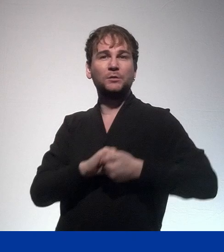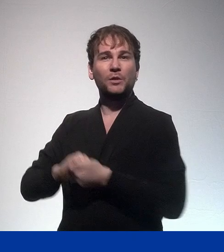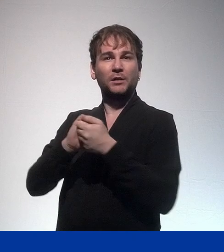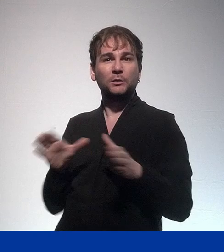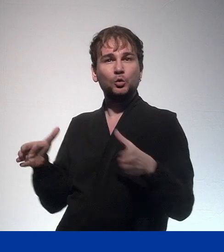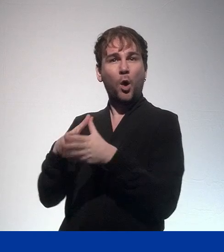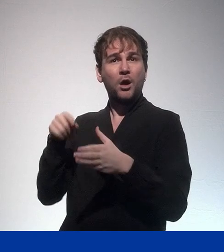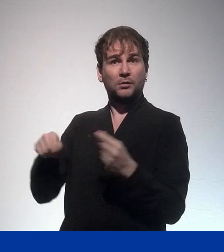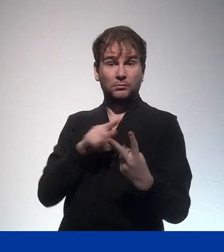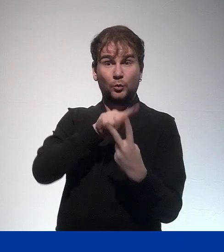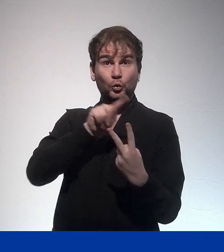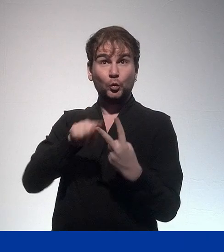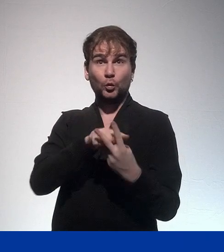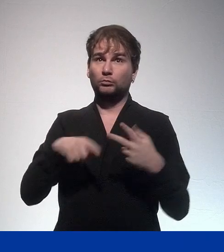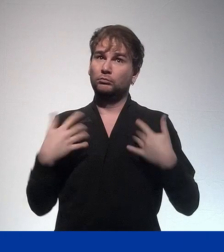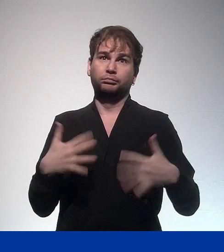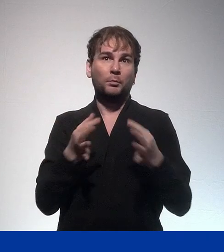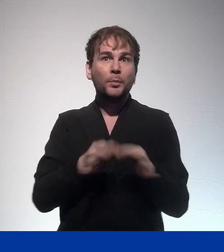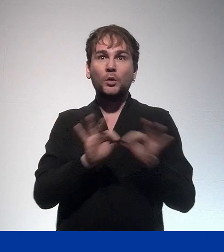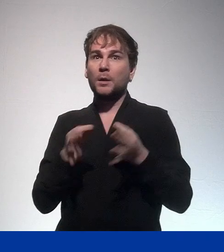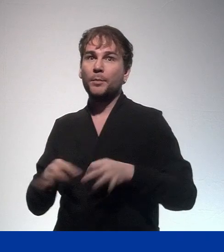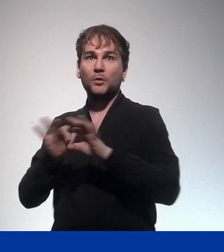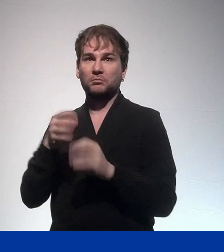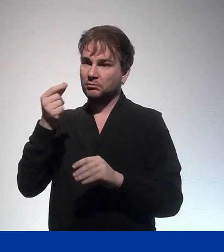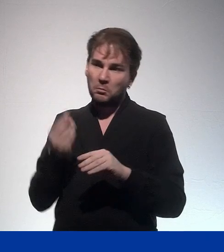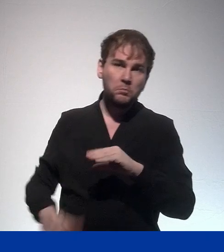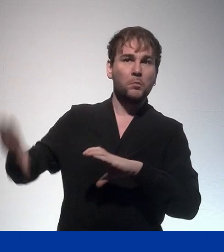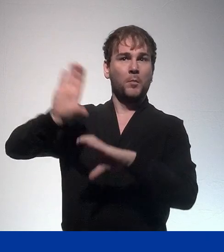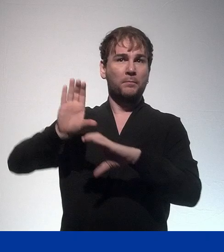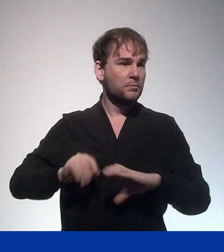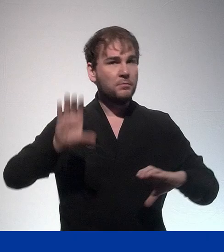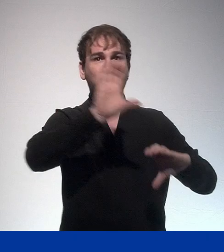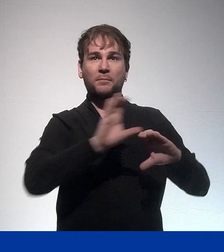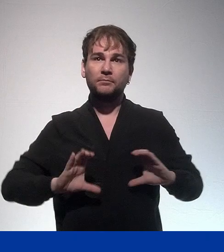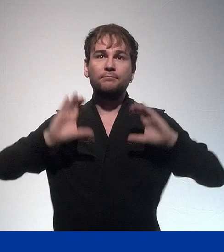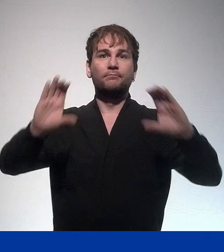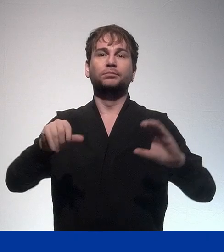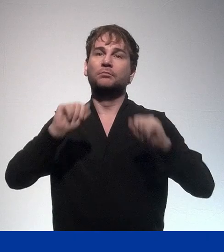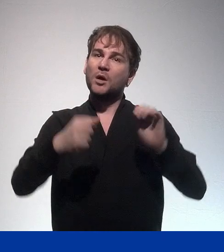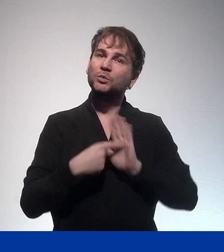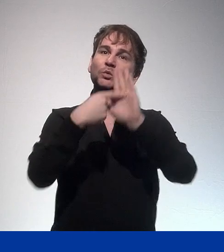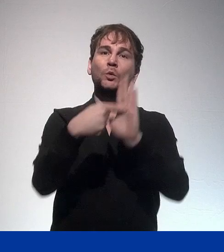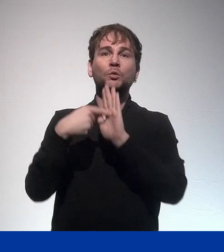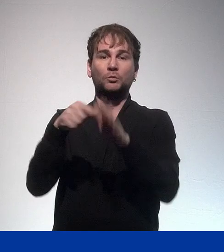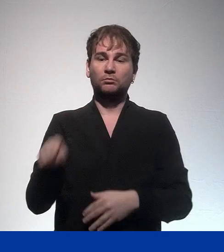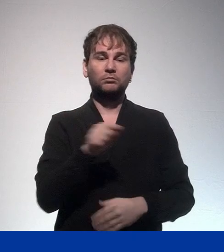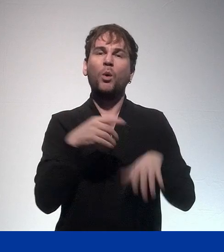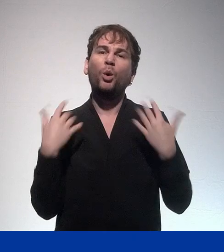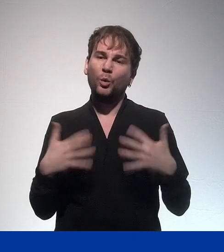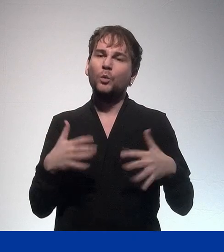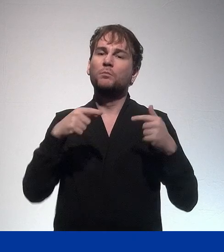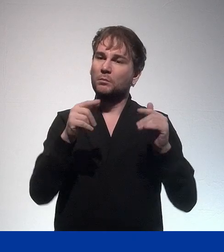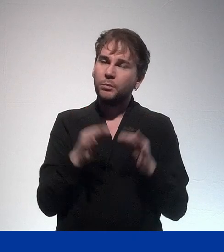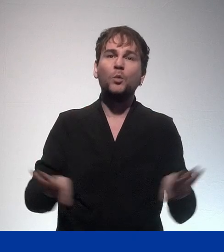Solidarity Corps have now been put on an even stronger footing and are well prepared